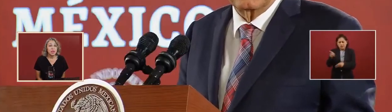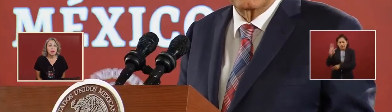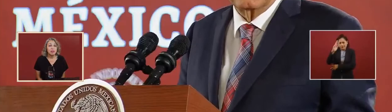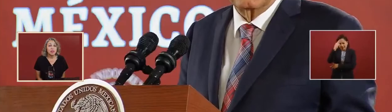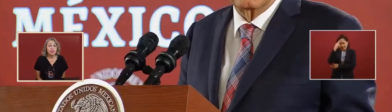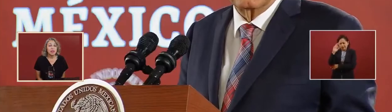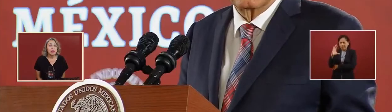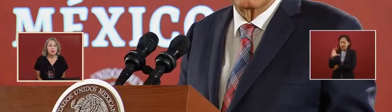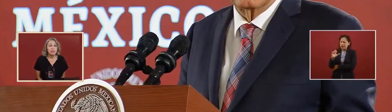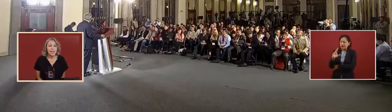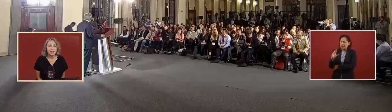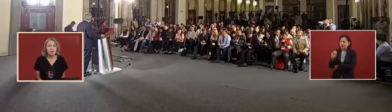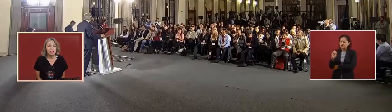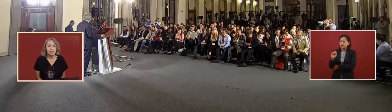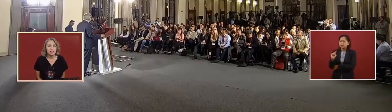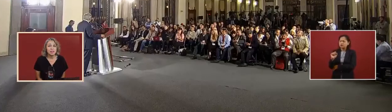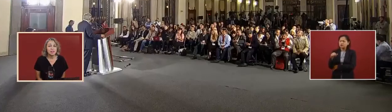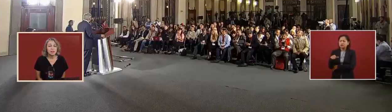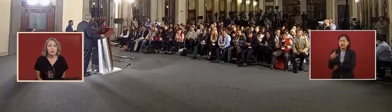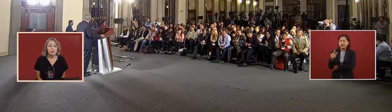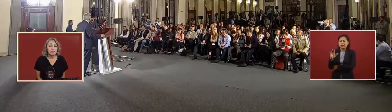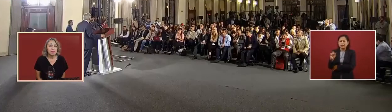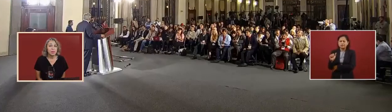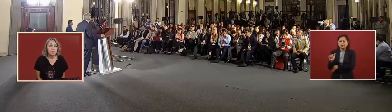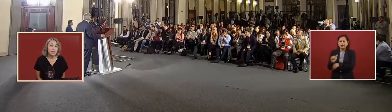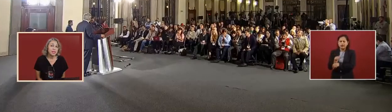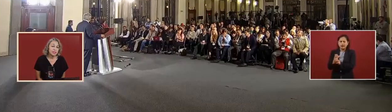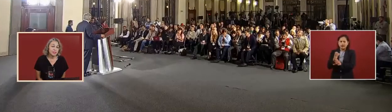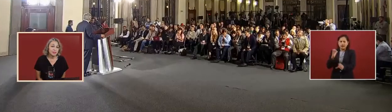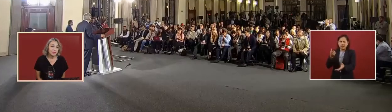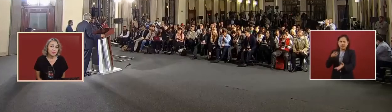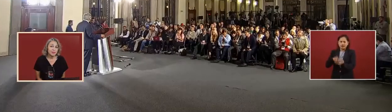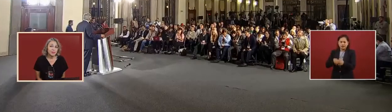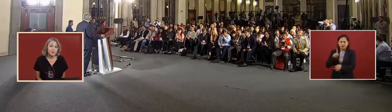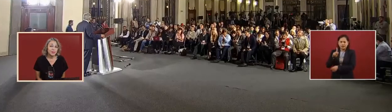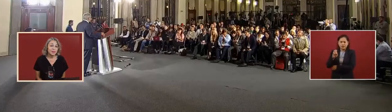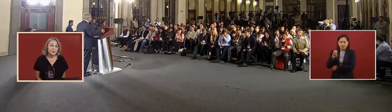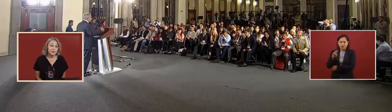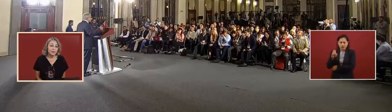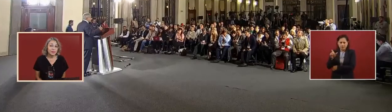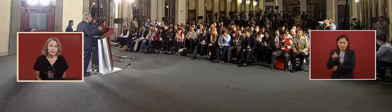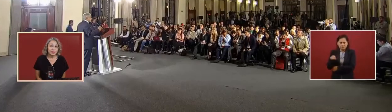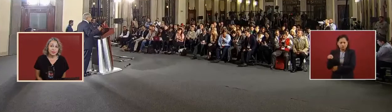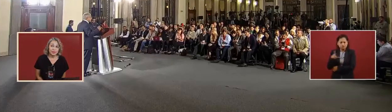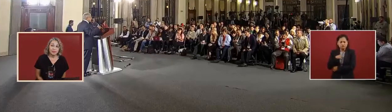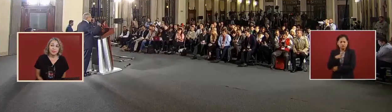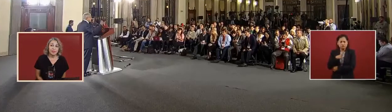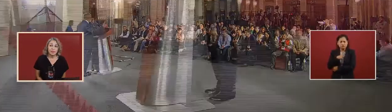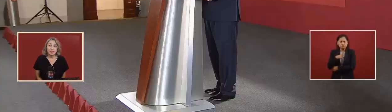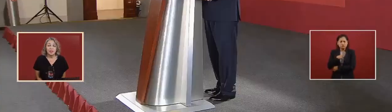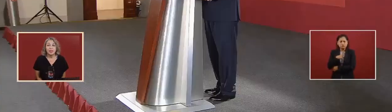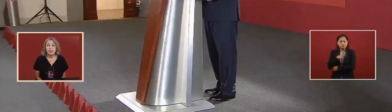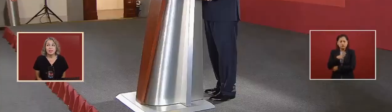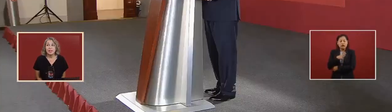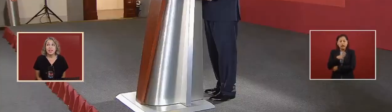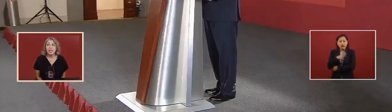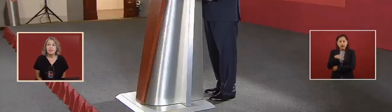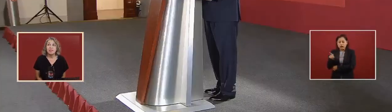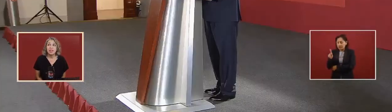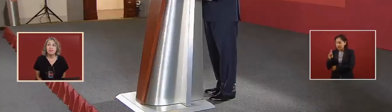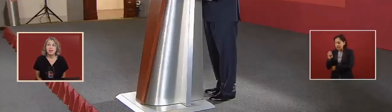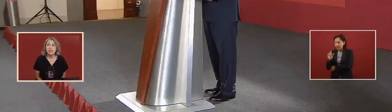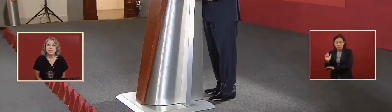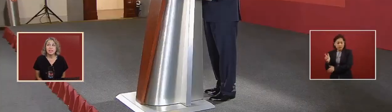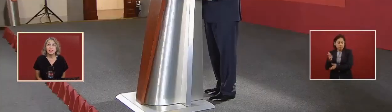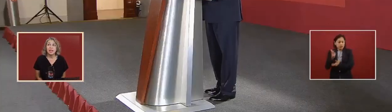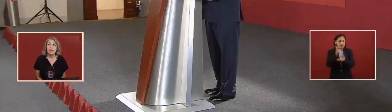from Pemex, that they gave the advances, and they never did